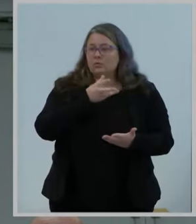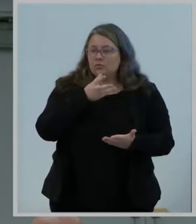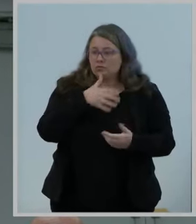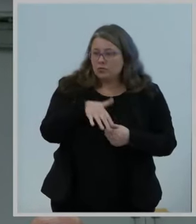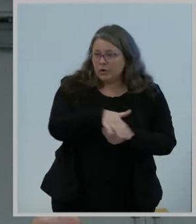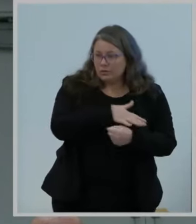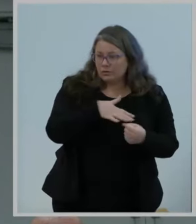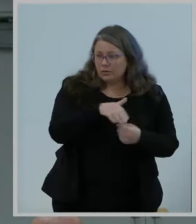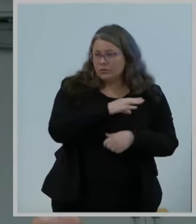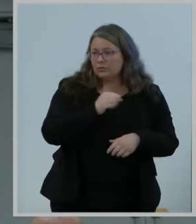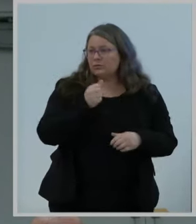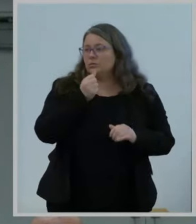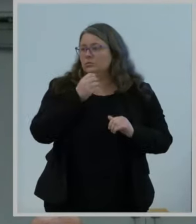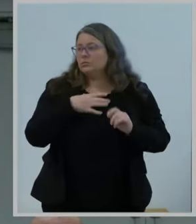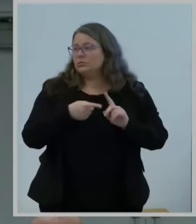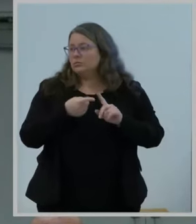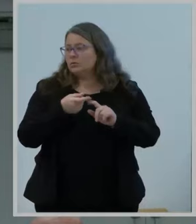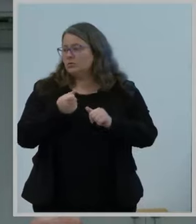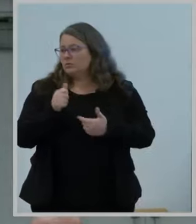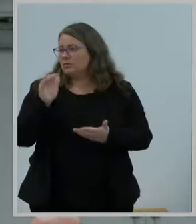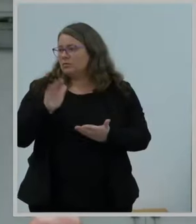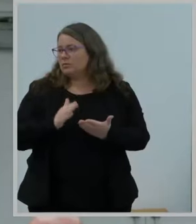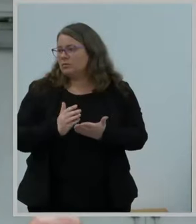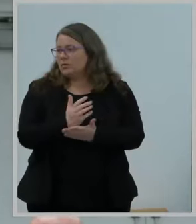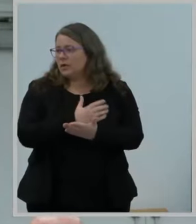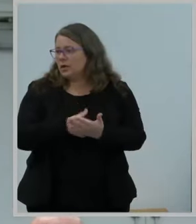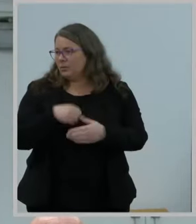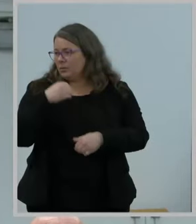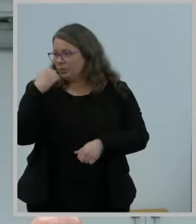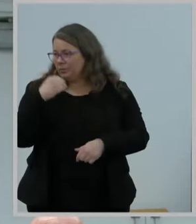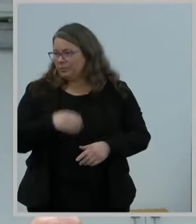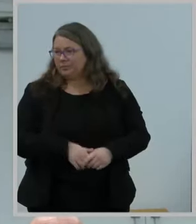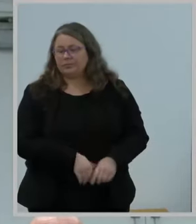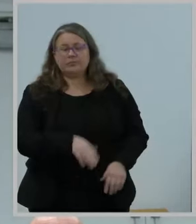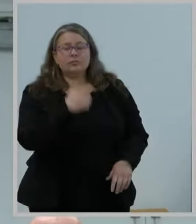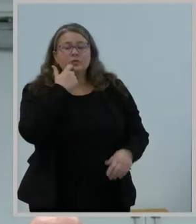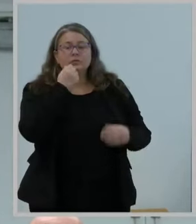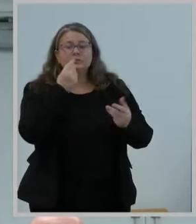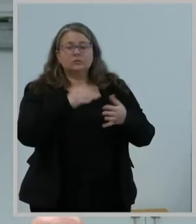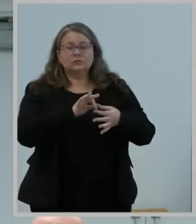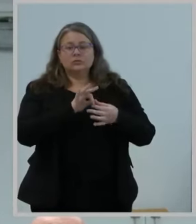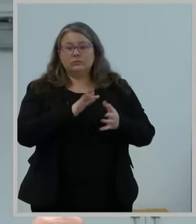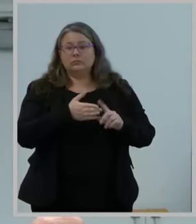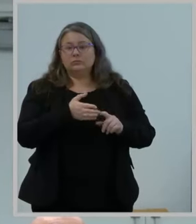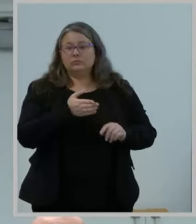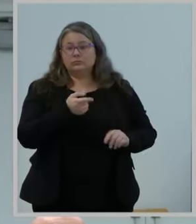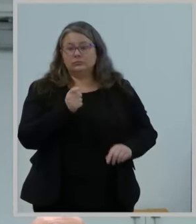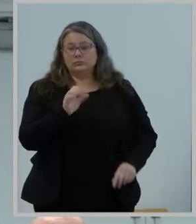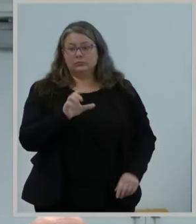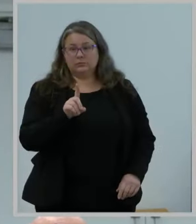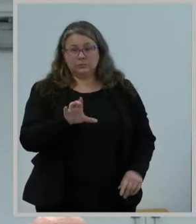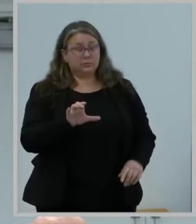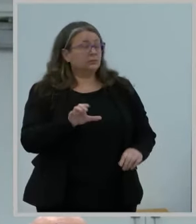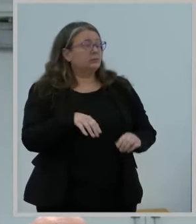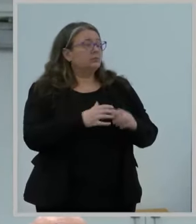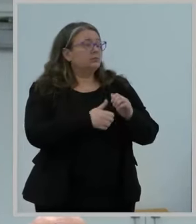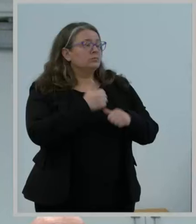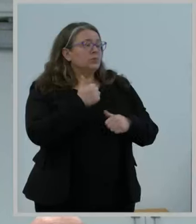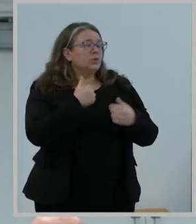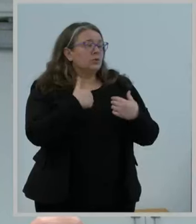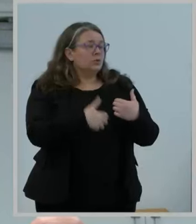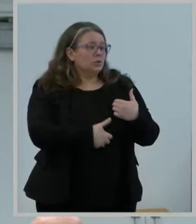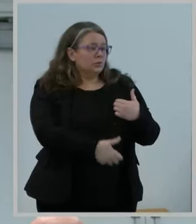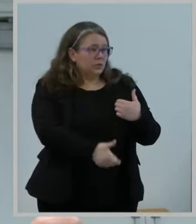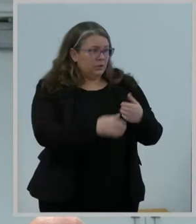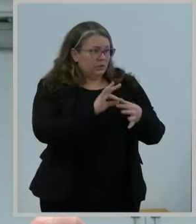According to the latest information from the Centers for Disease Control and Prevention, most pregnancy-related deaths, in fact,